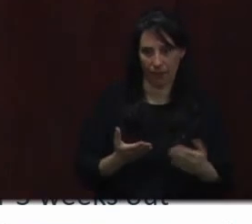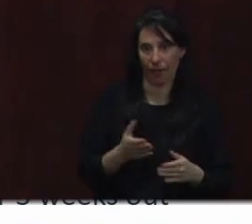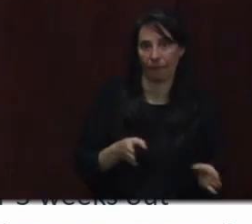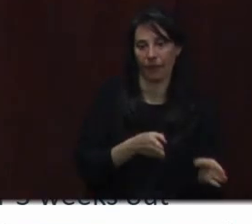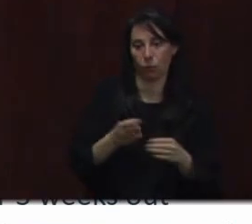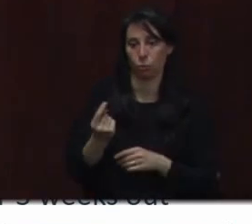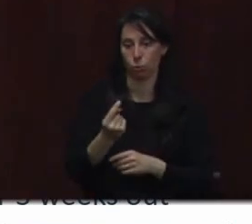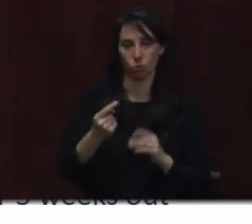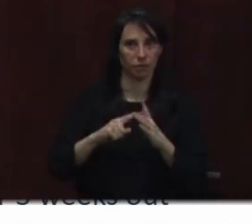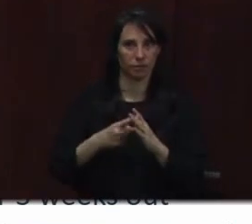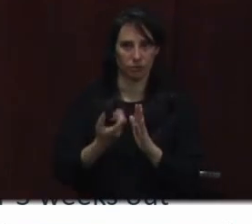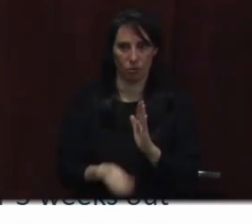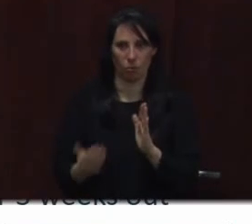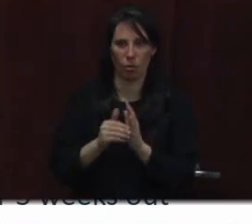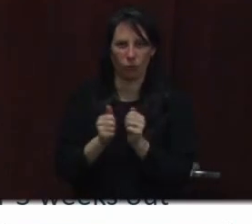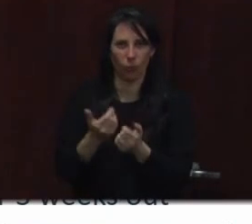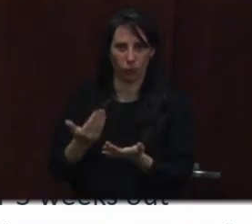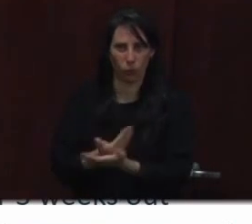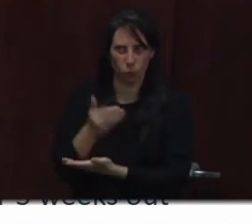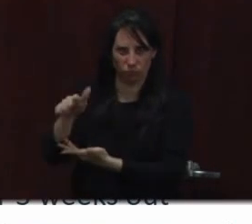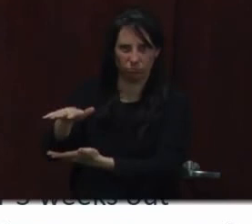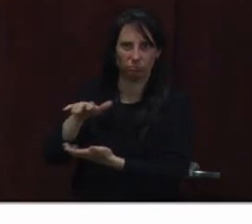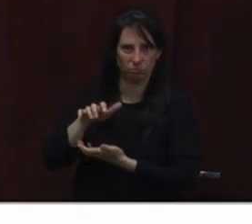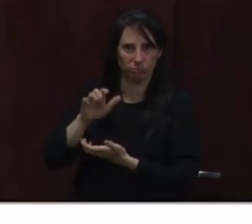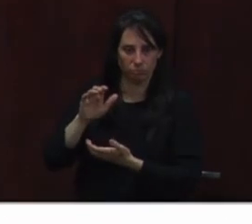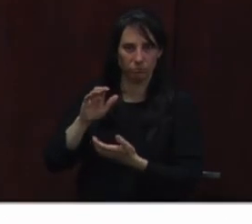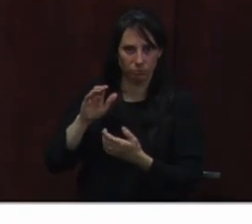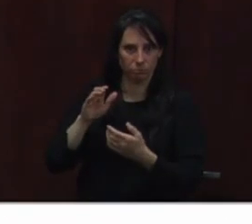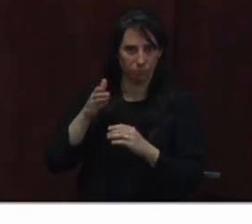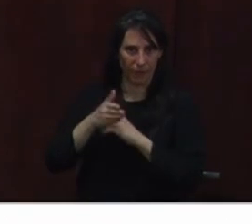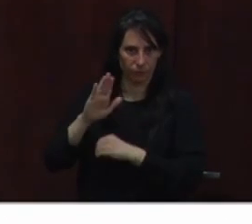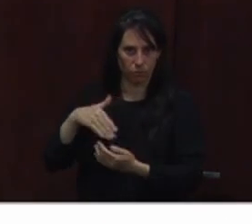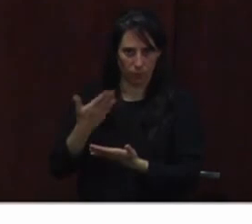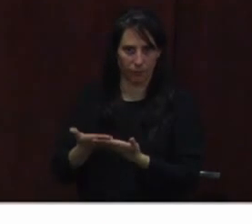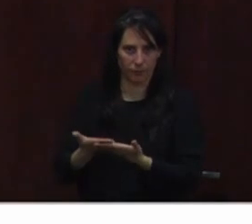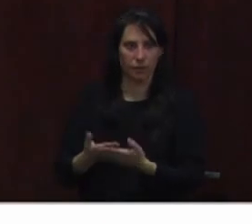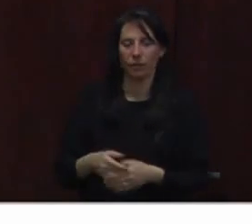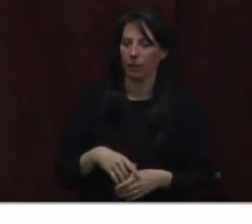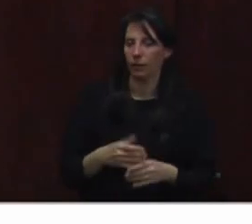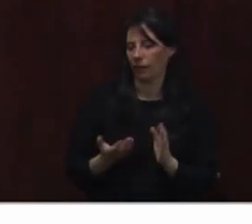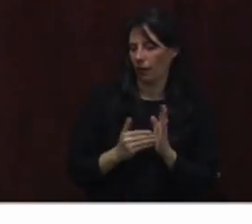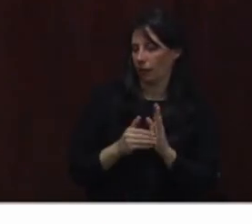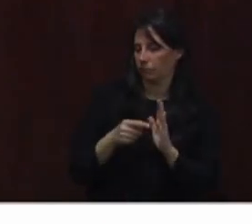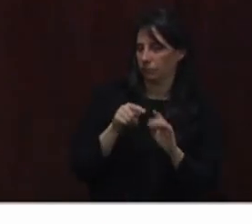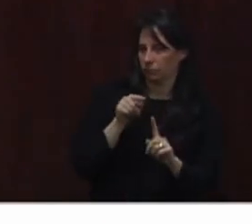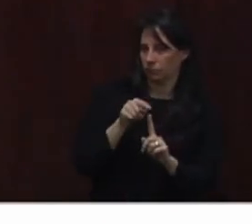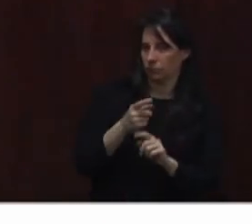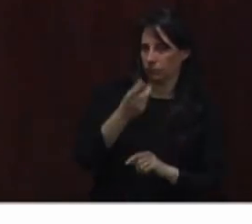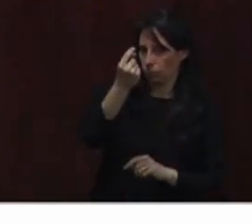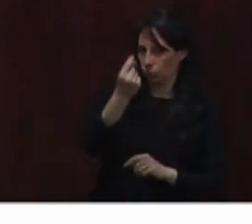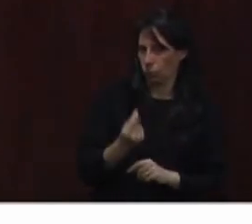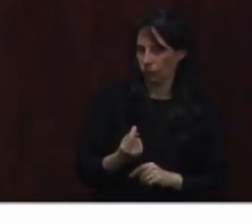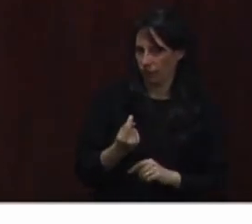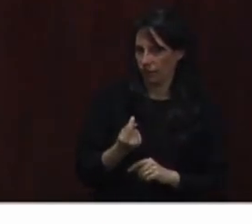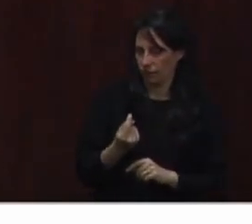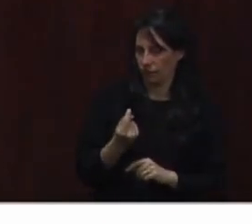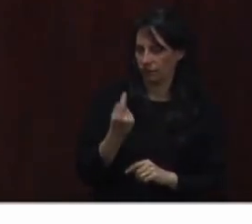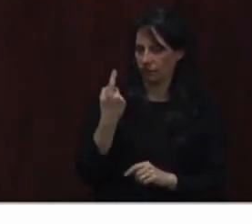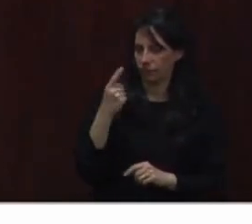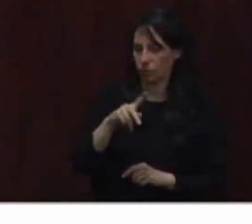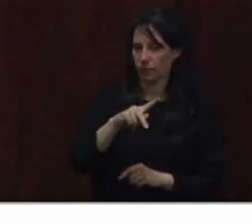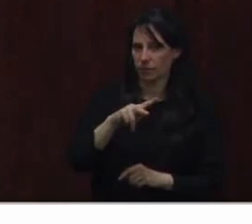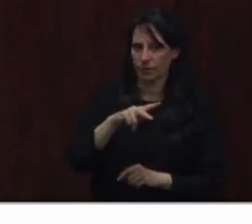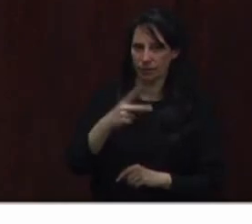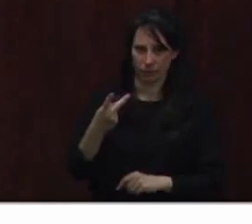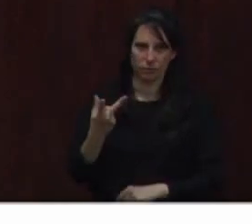And as I said, Tuesdays will remain for second doses. At this time, I'll allow Fletch